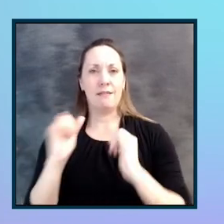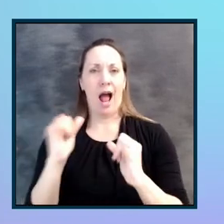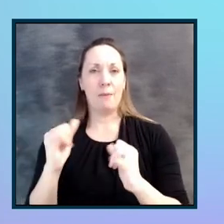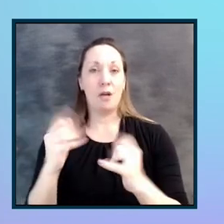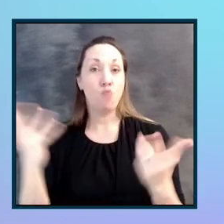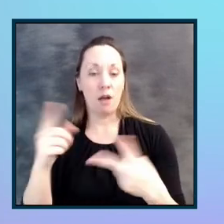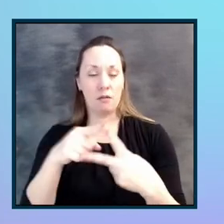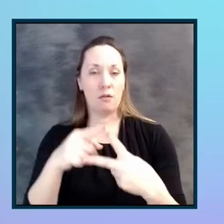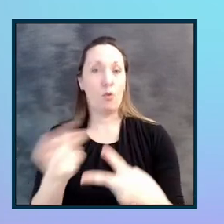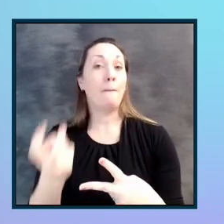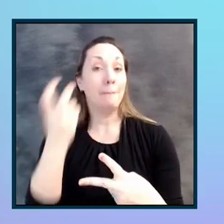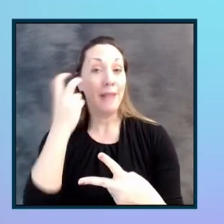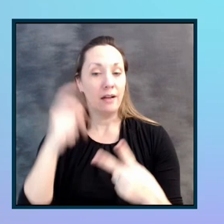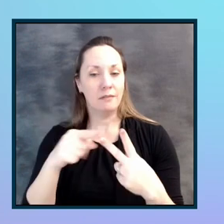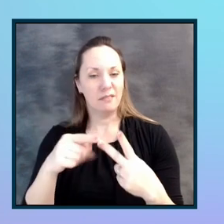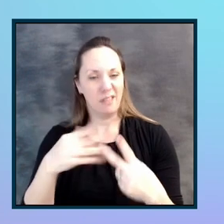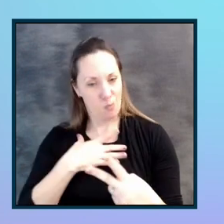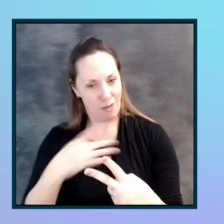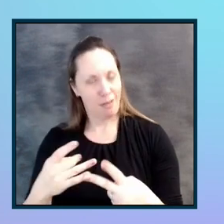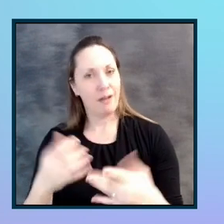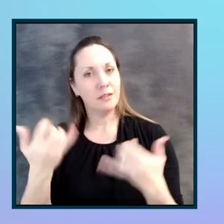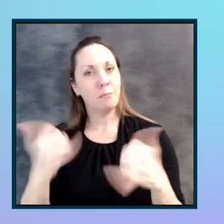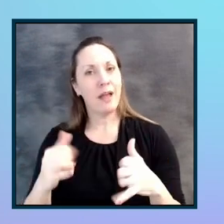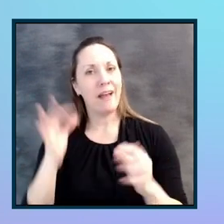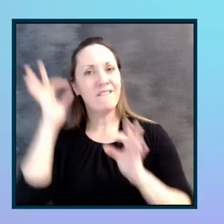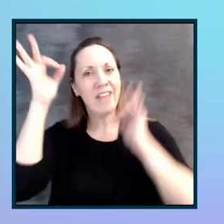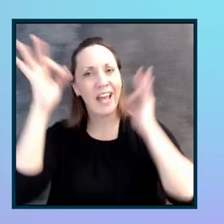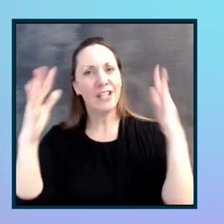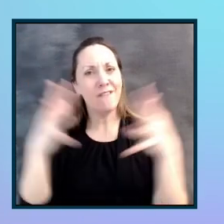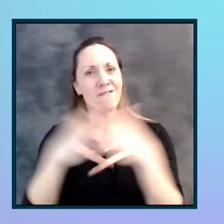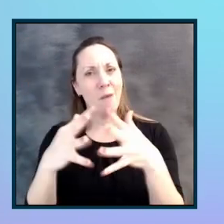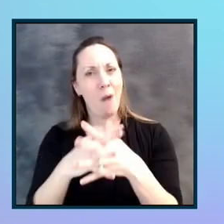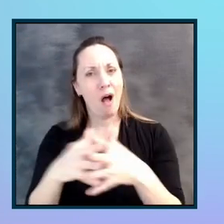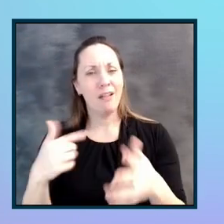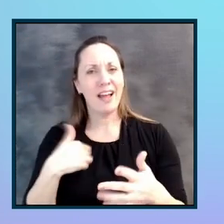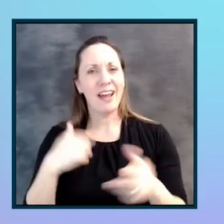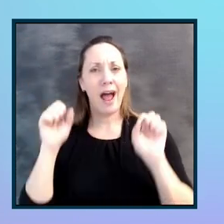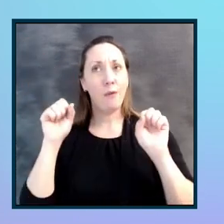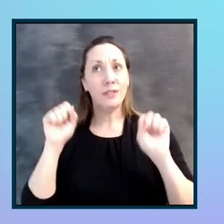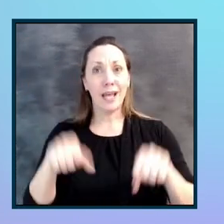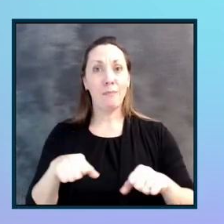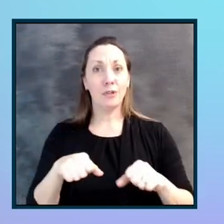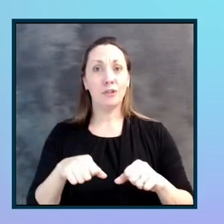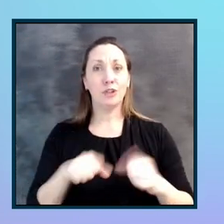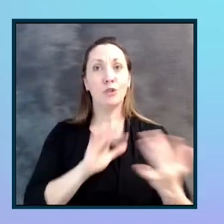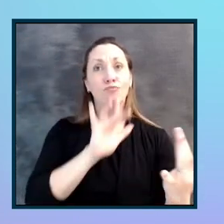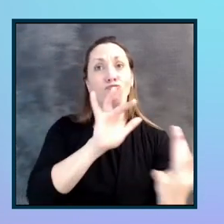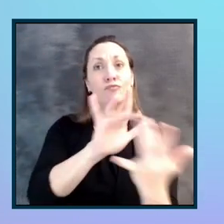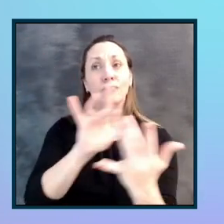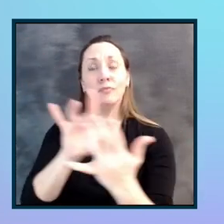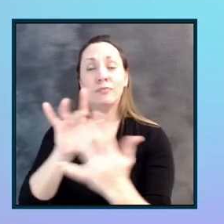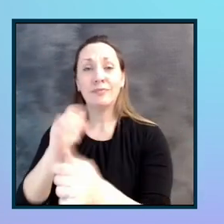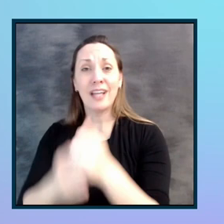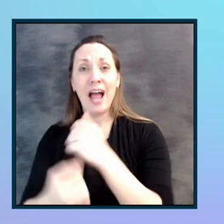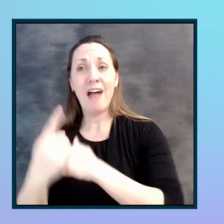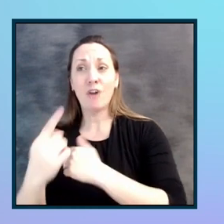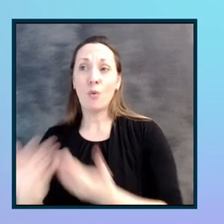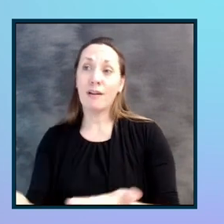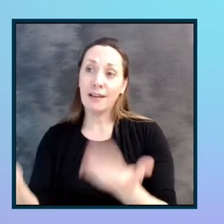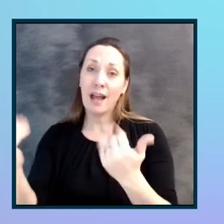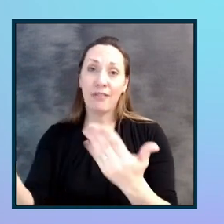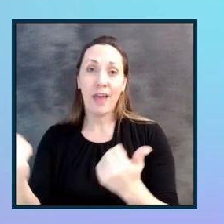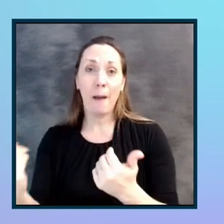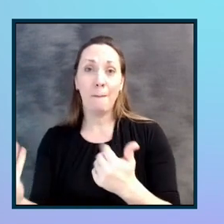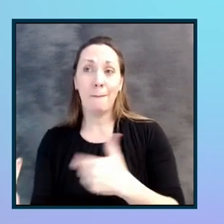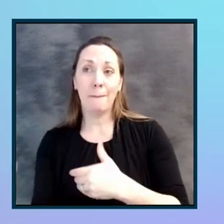we happened to like playing fantasy football. And I got to call around to everyone and get them, uh,